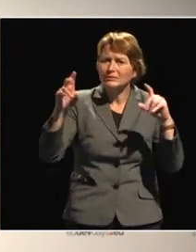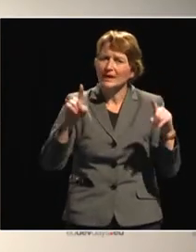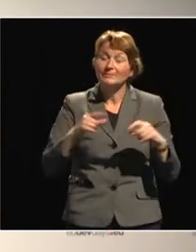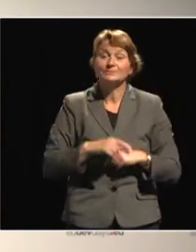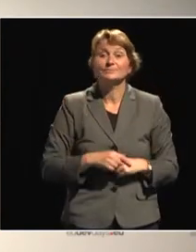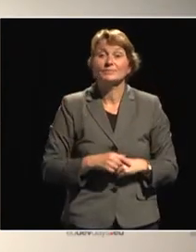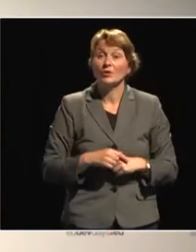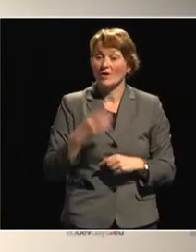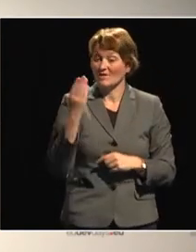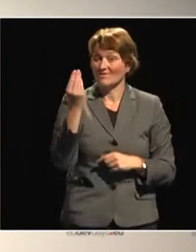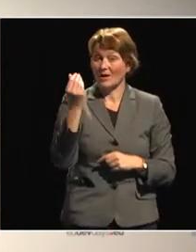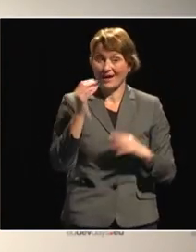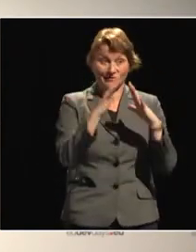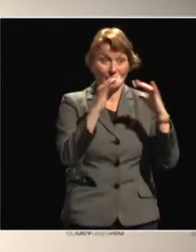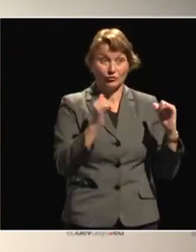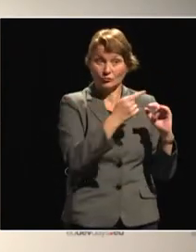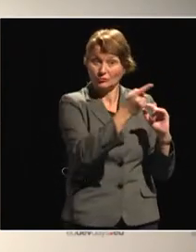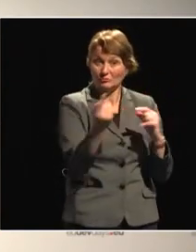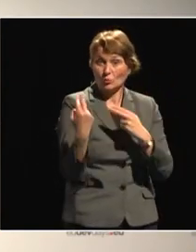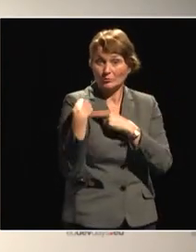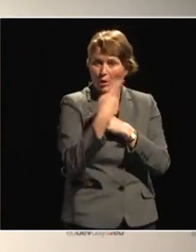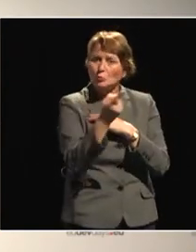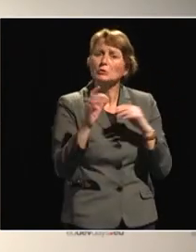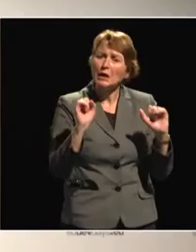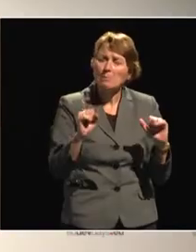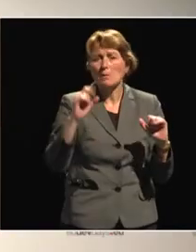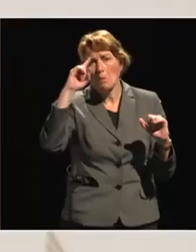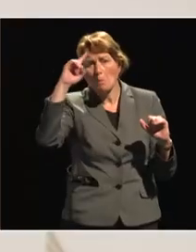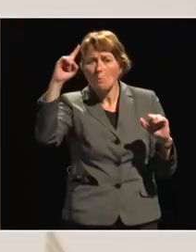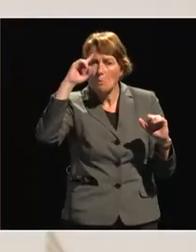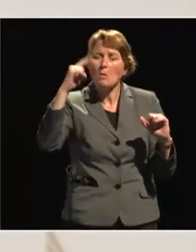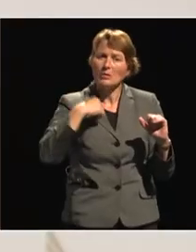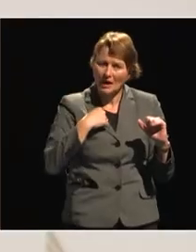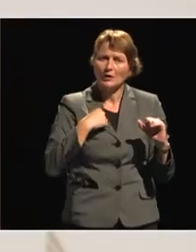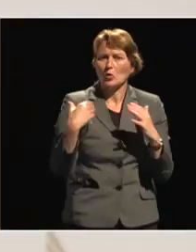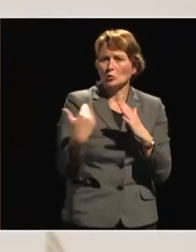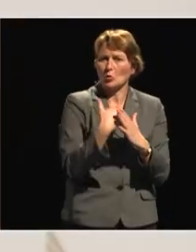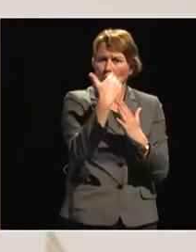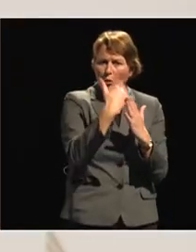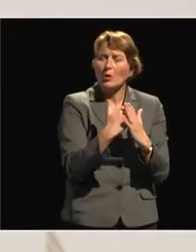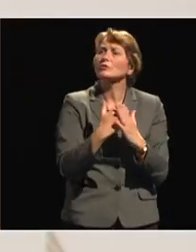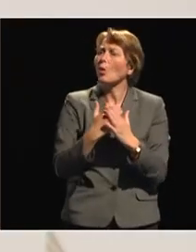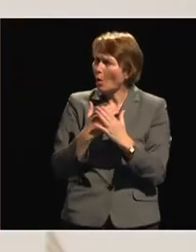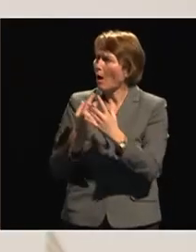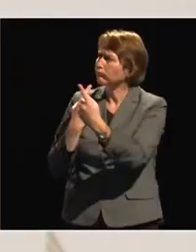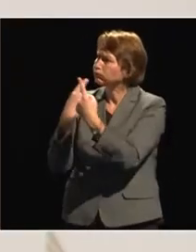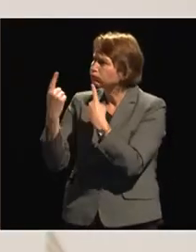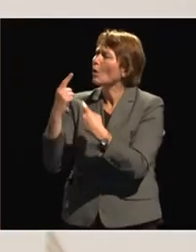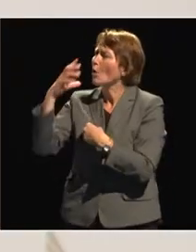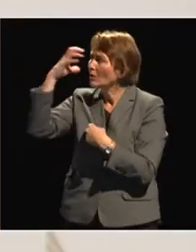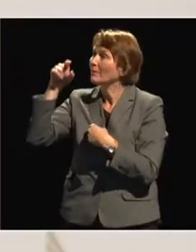institutions also could develop a kind of approach, work together with government, with international